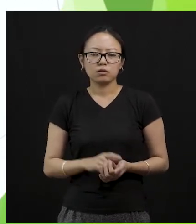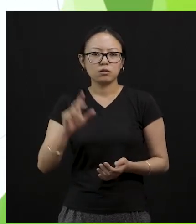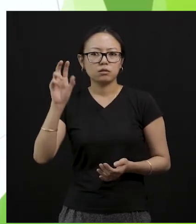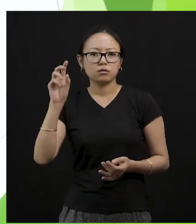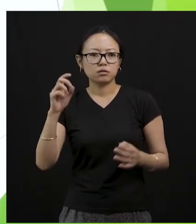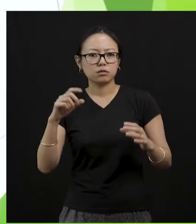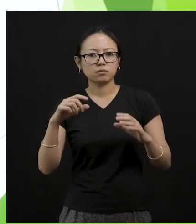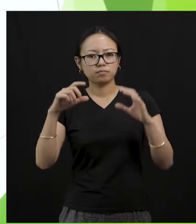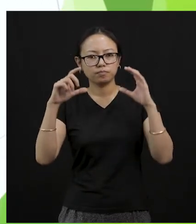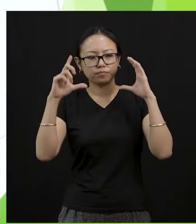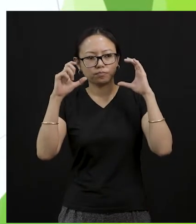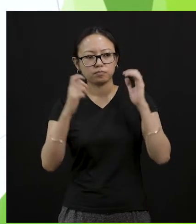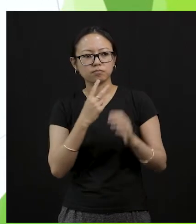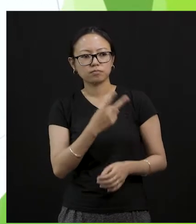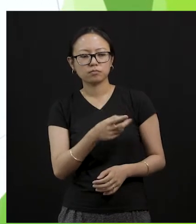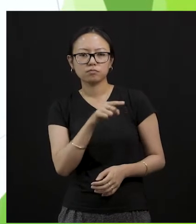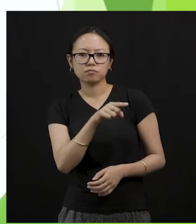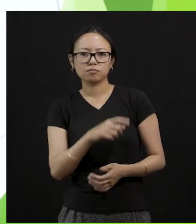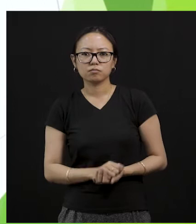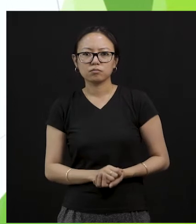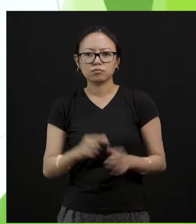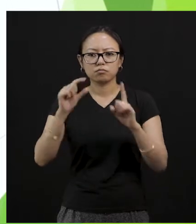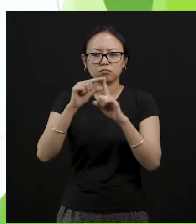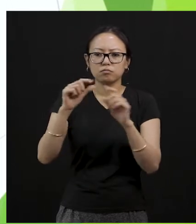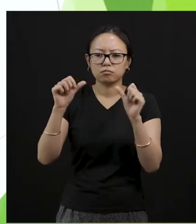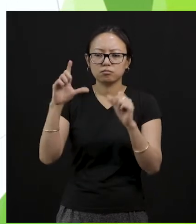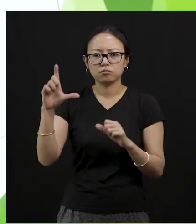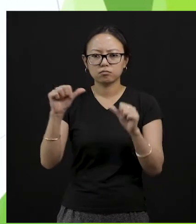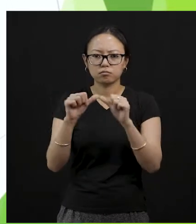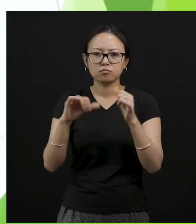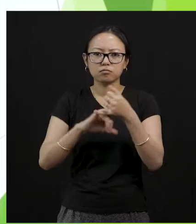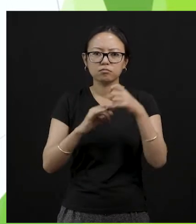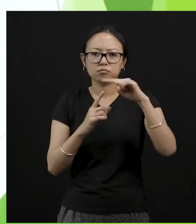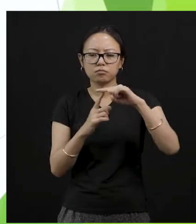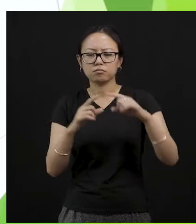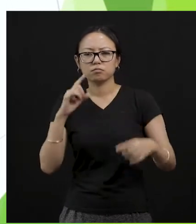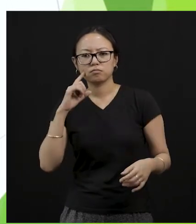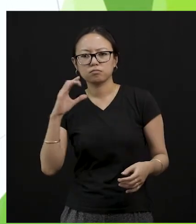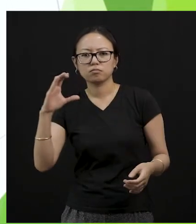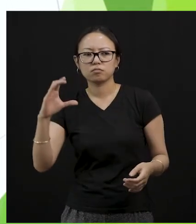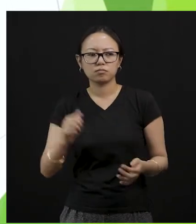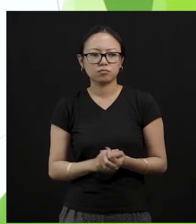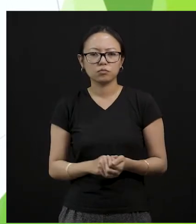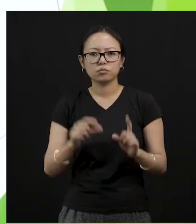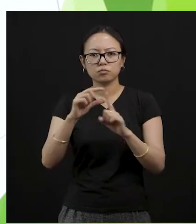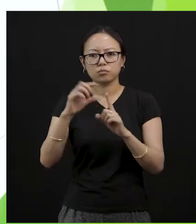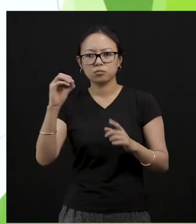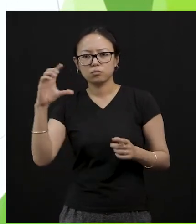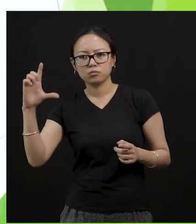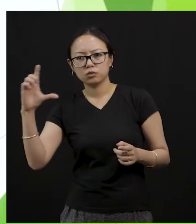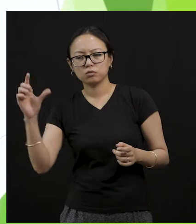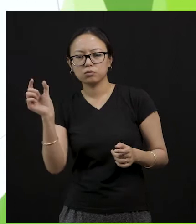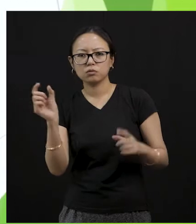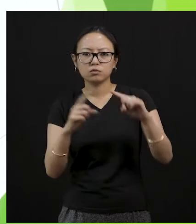Can you imagine the earth with full of plastic? This is what is gonna